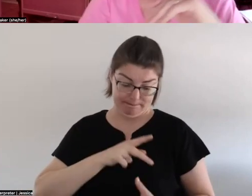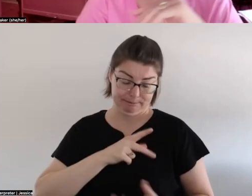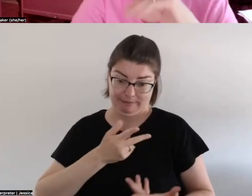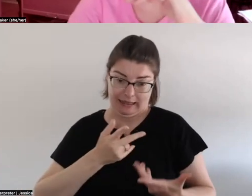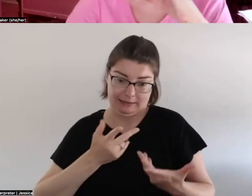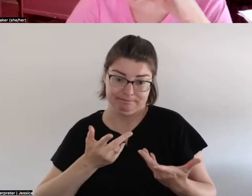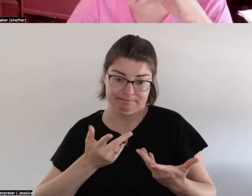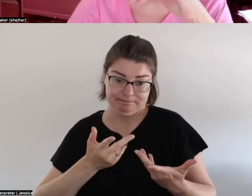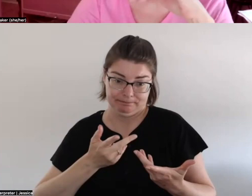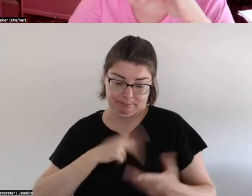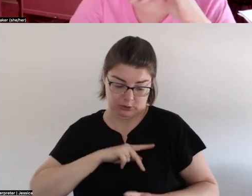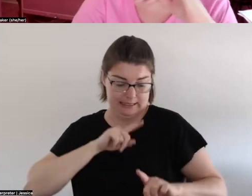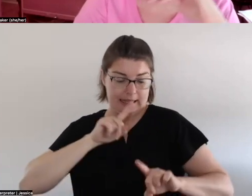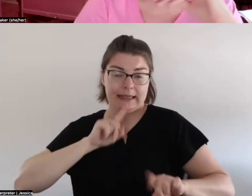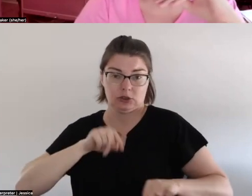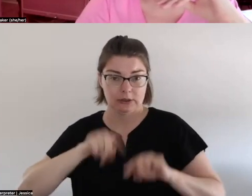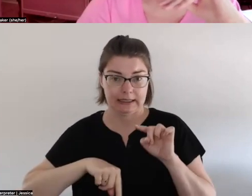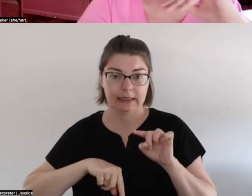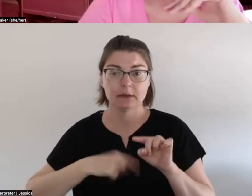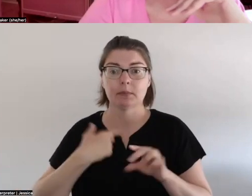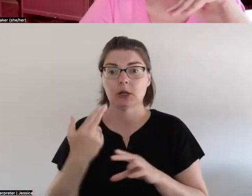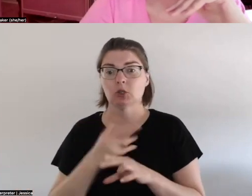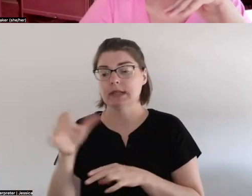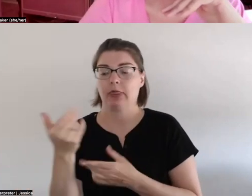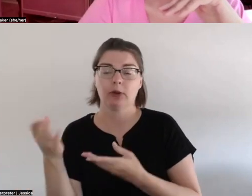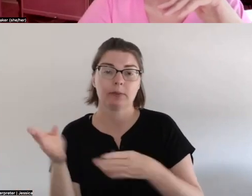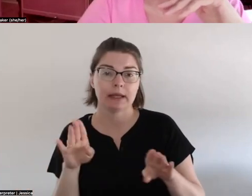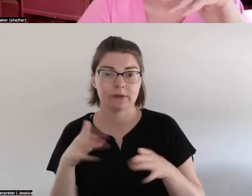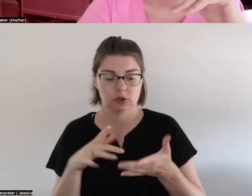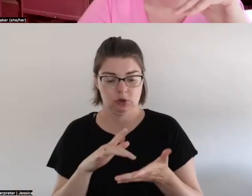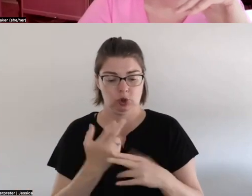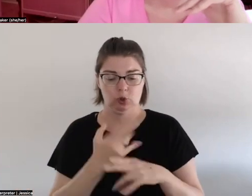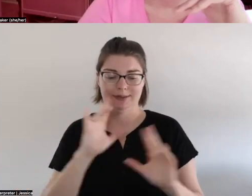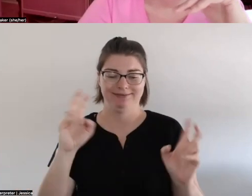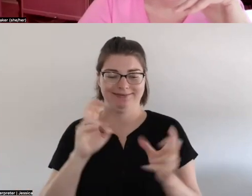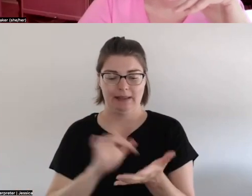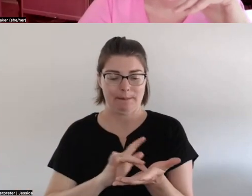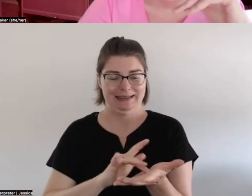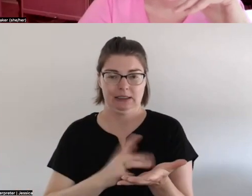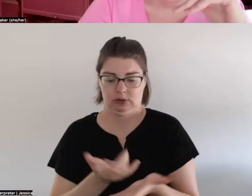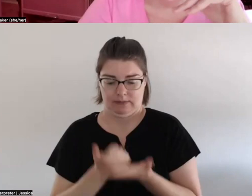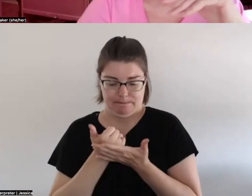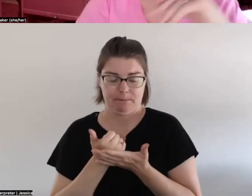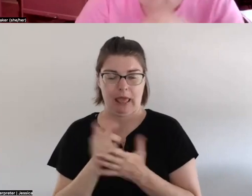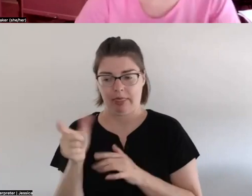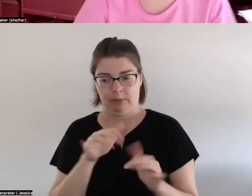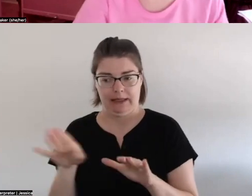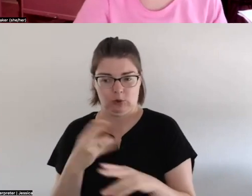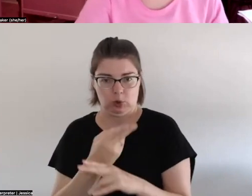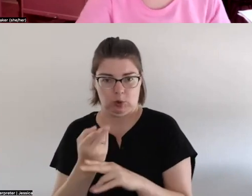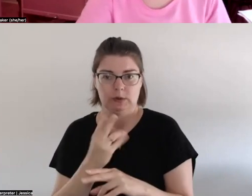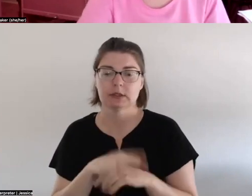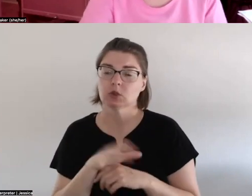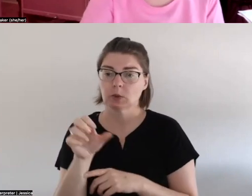from that but i've used other behaviors to medicate and i would say there's